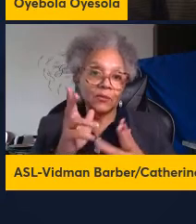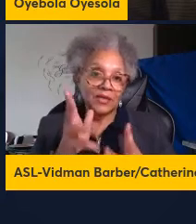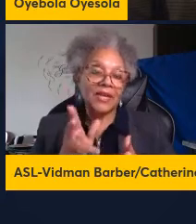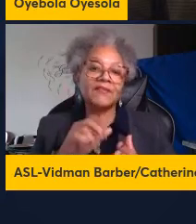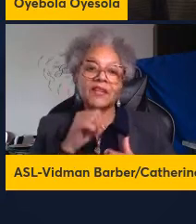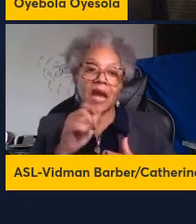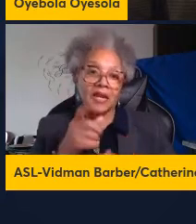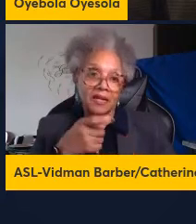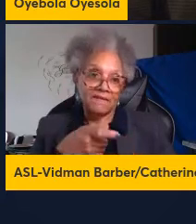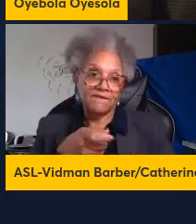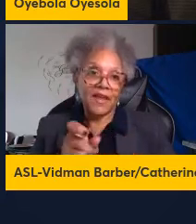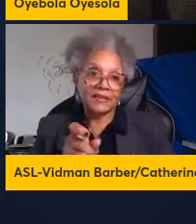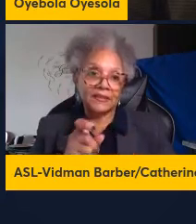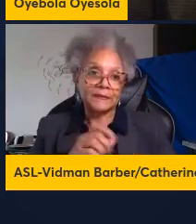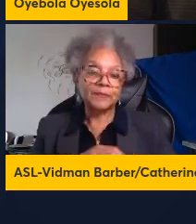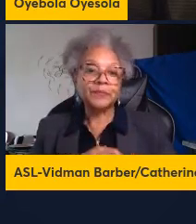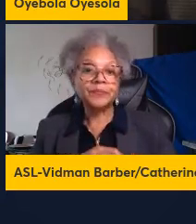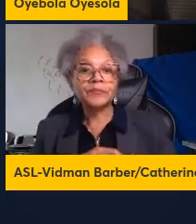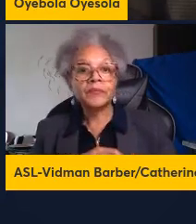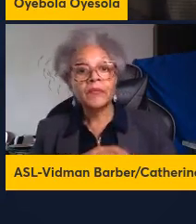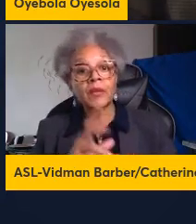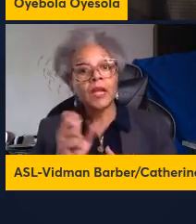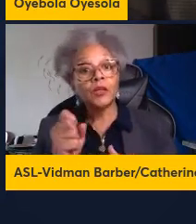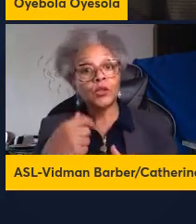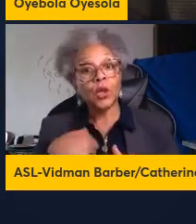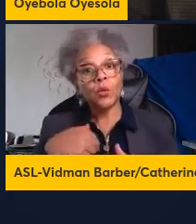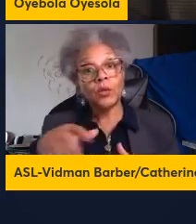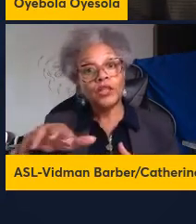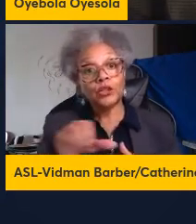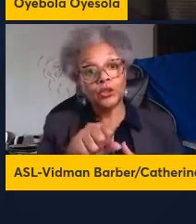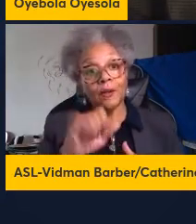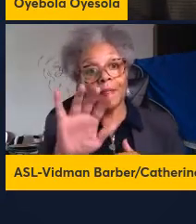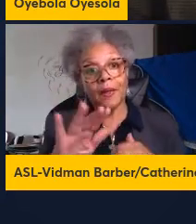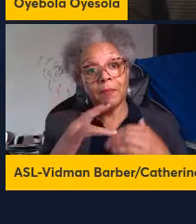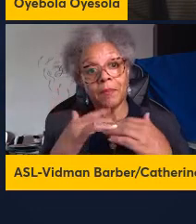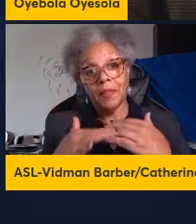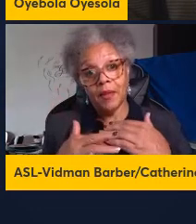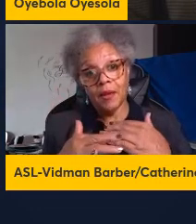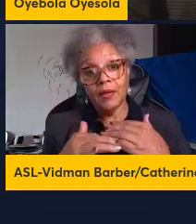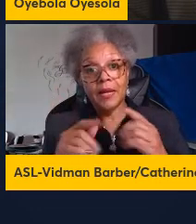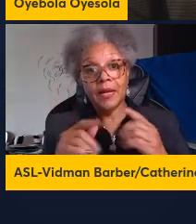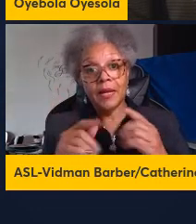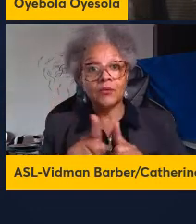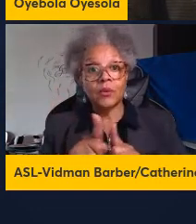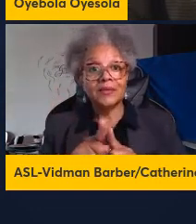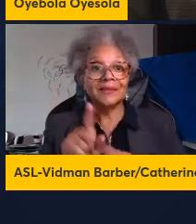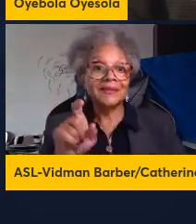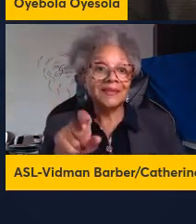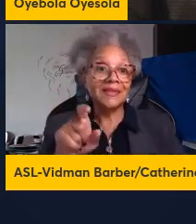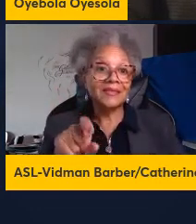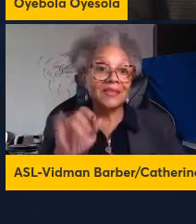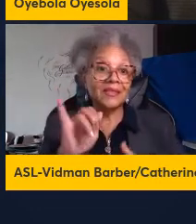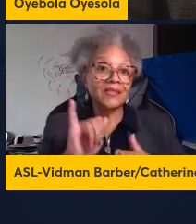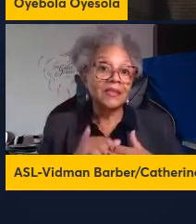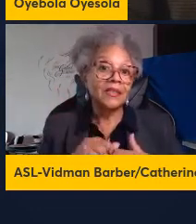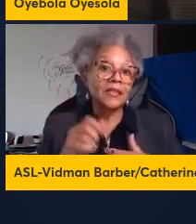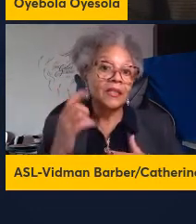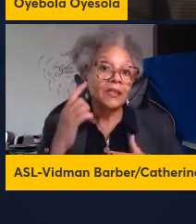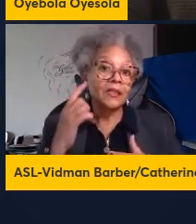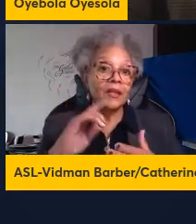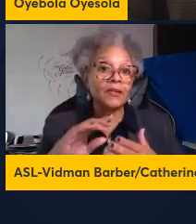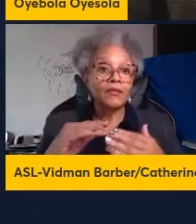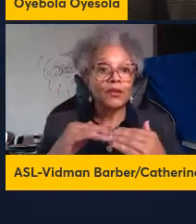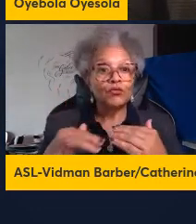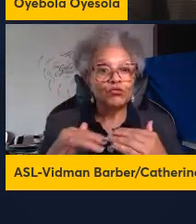uninfected so we took the blood as well as the mesenteric lymph node which is like the lymph node that drains the